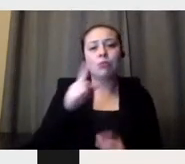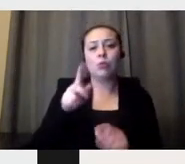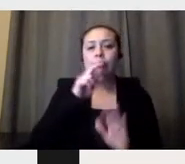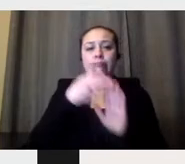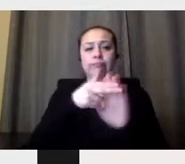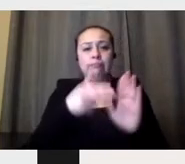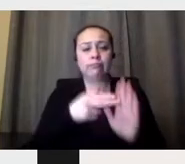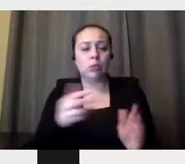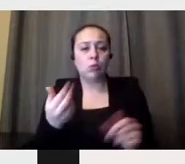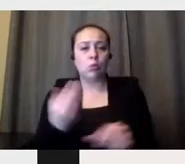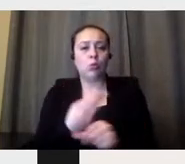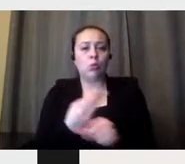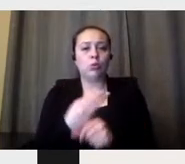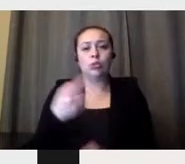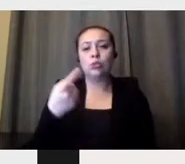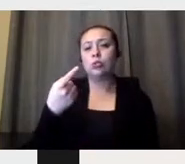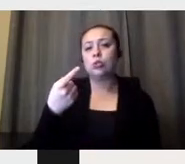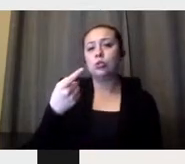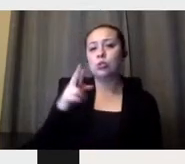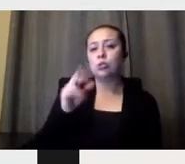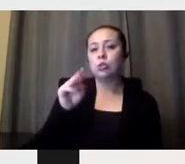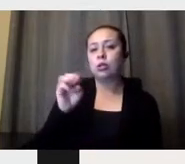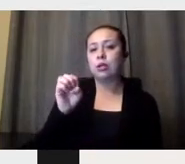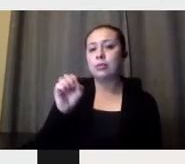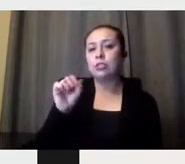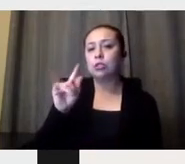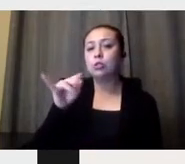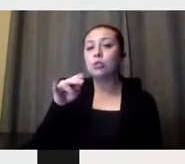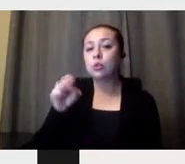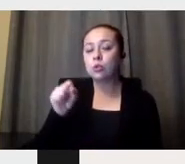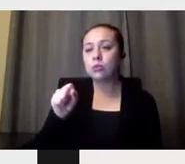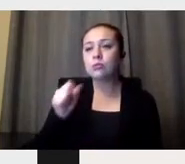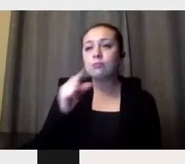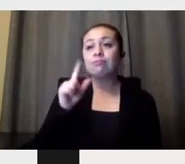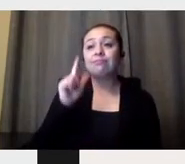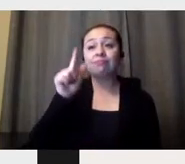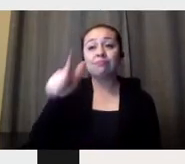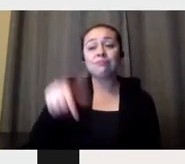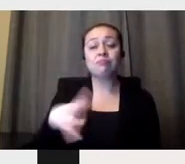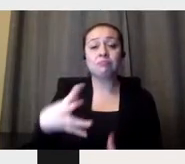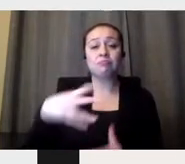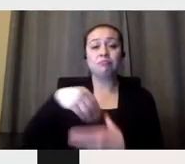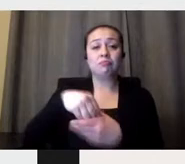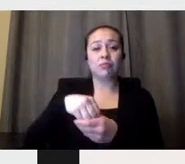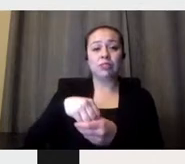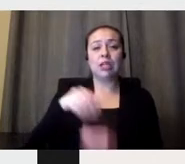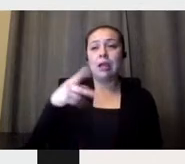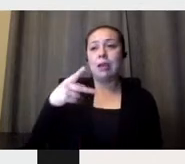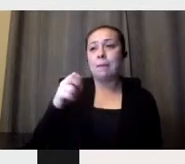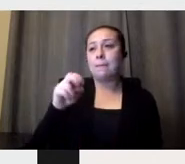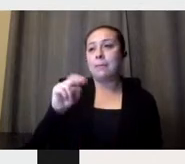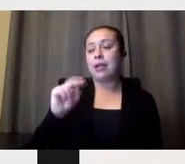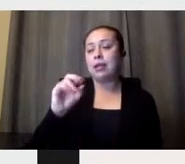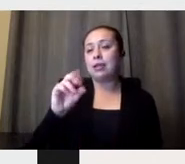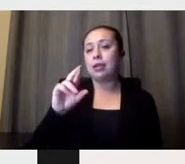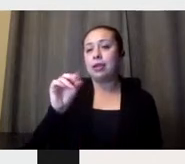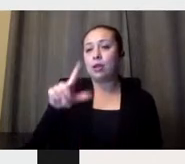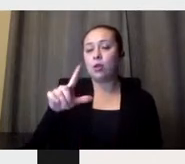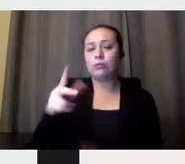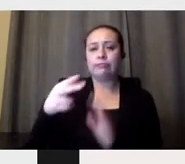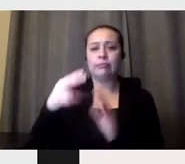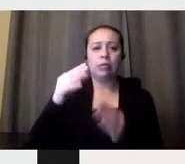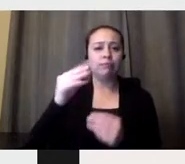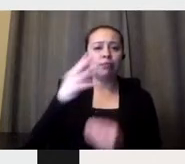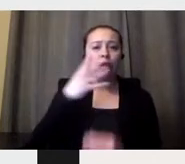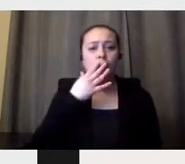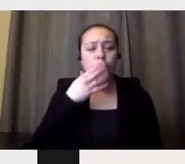grandstands. Later, the visual identity of Peñarol was incorporated, that is, yellow and black stripes.